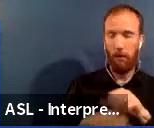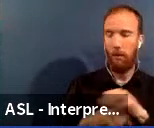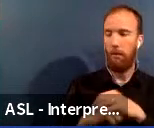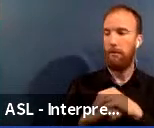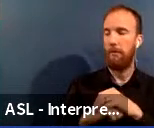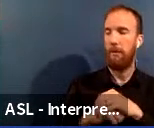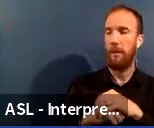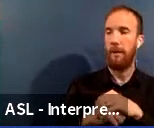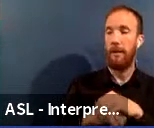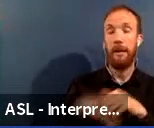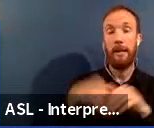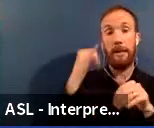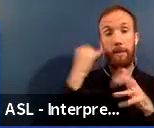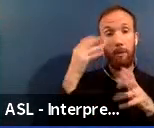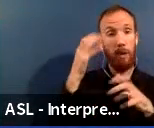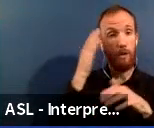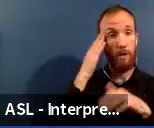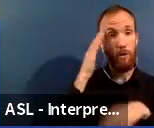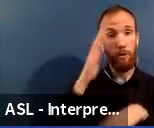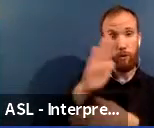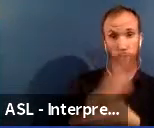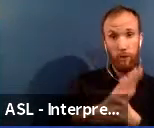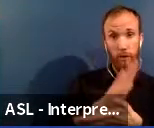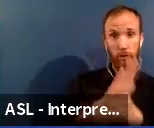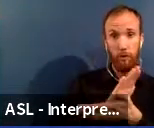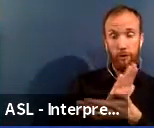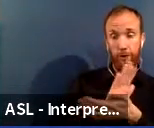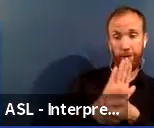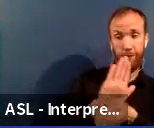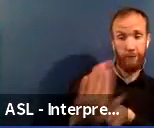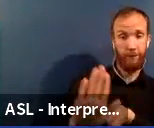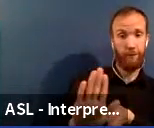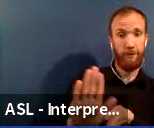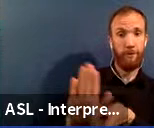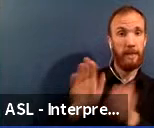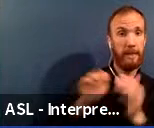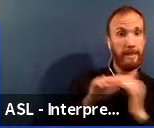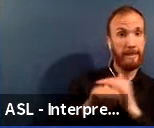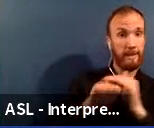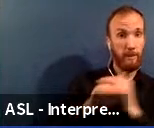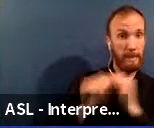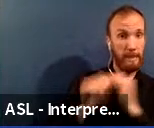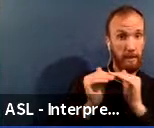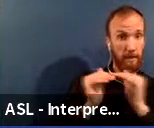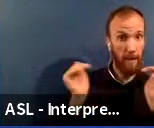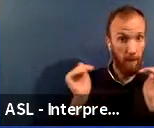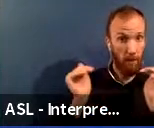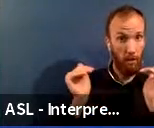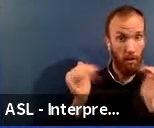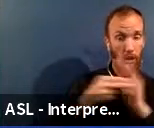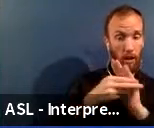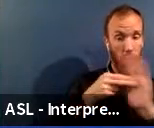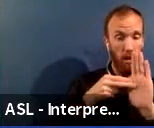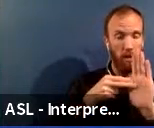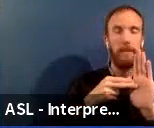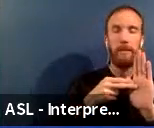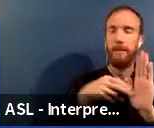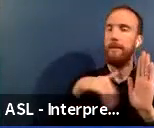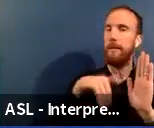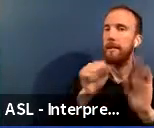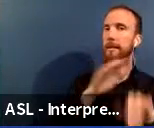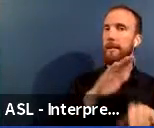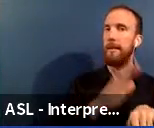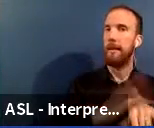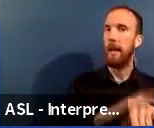you want to know your school's accessible, um, accessibility level, then it is definitely on the, uh, individual